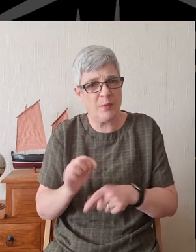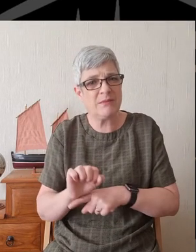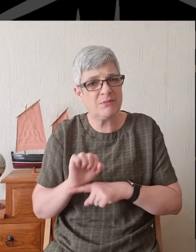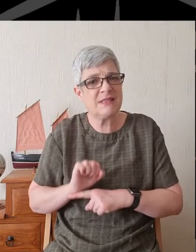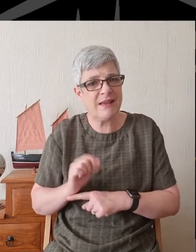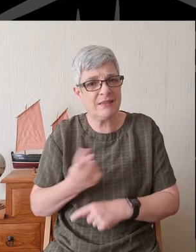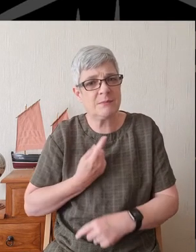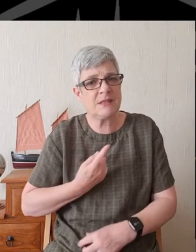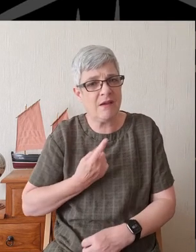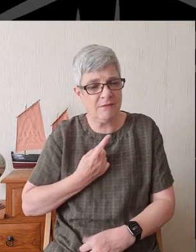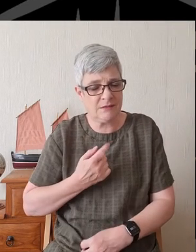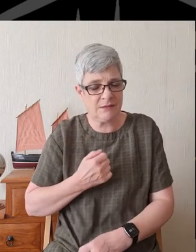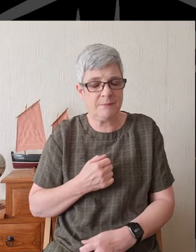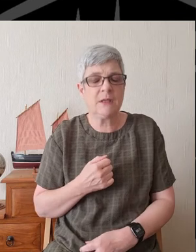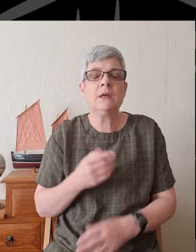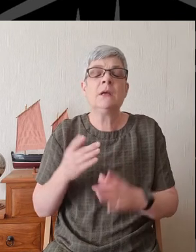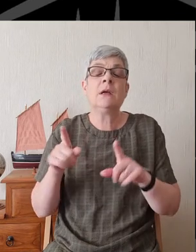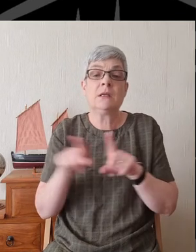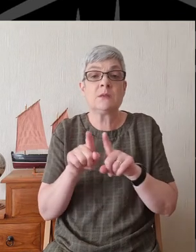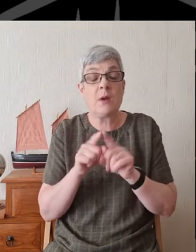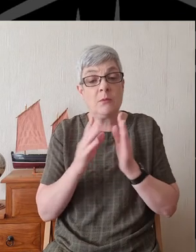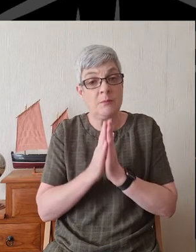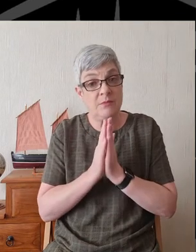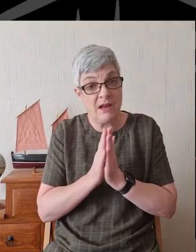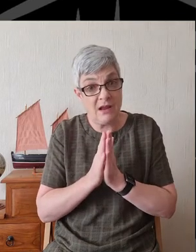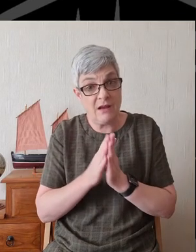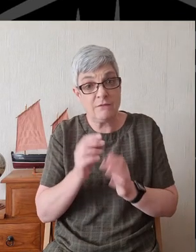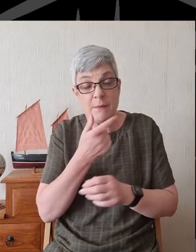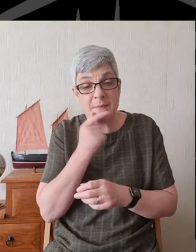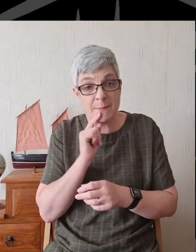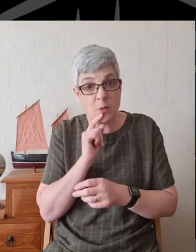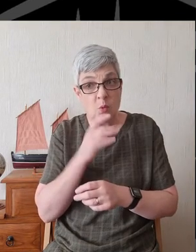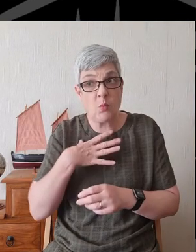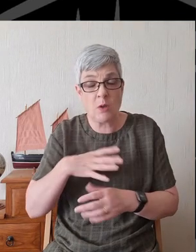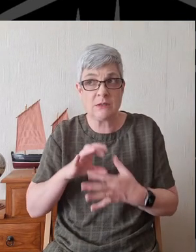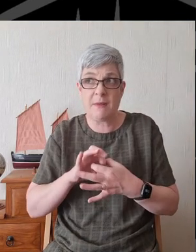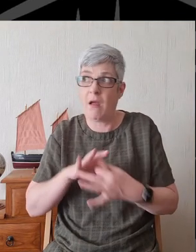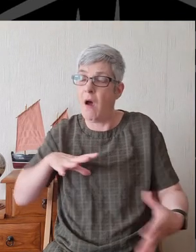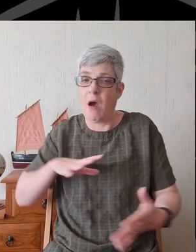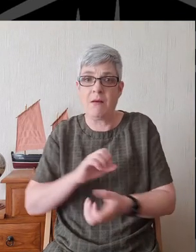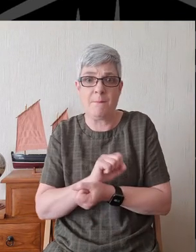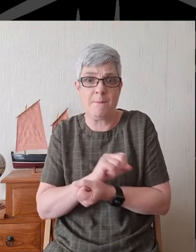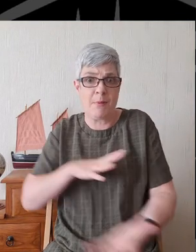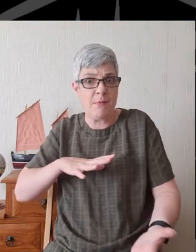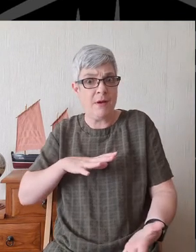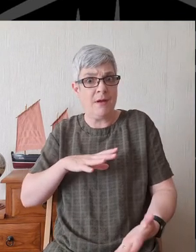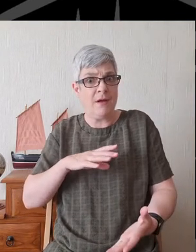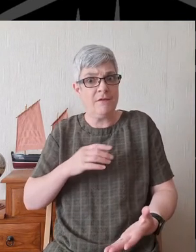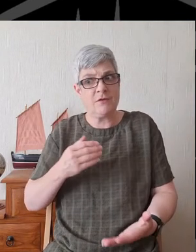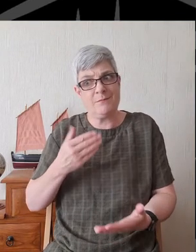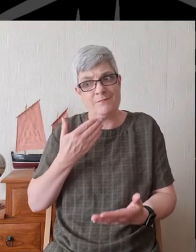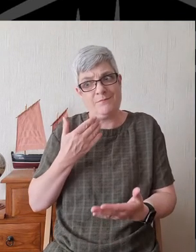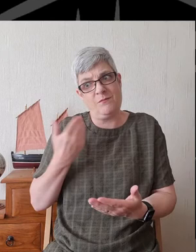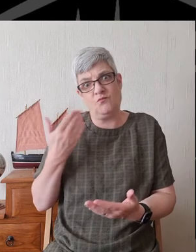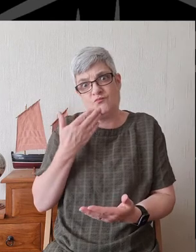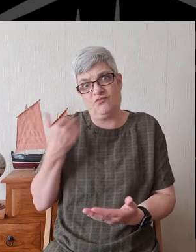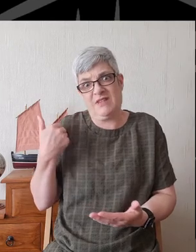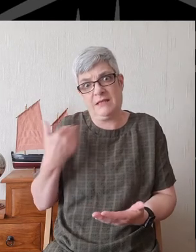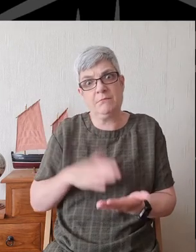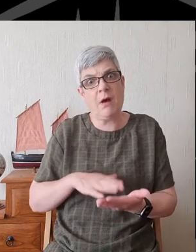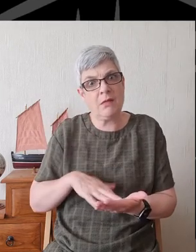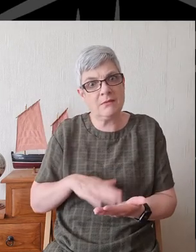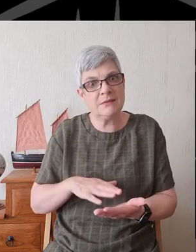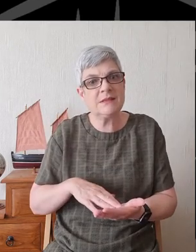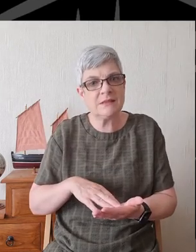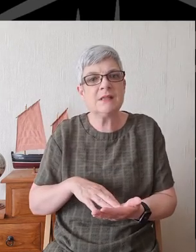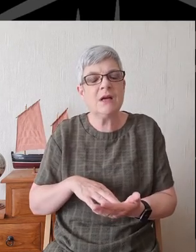we pray for those Longing to be released From the restraints Of recent months May they enjoy